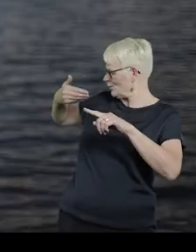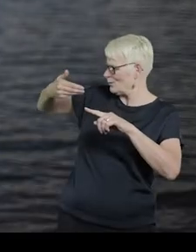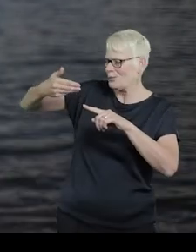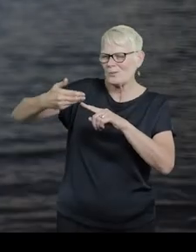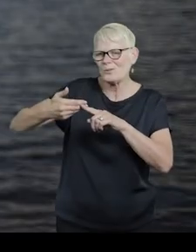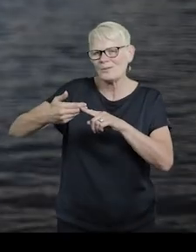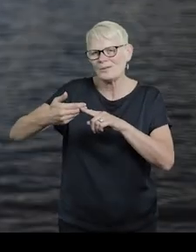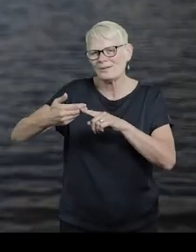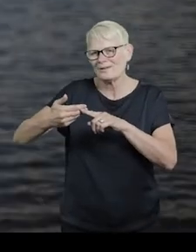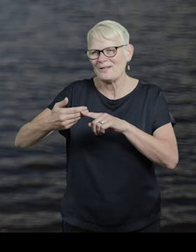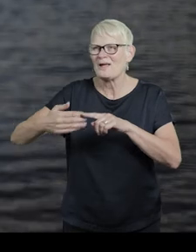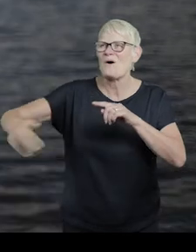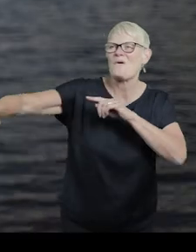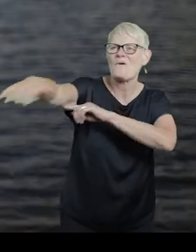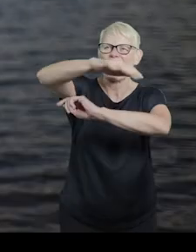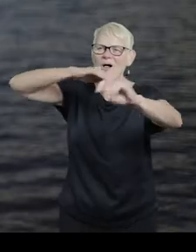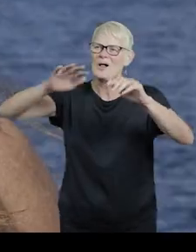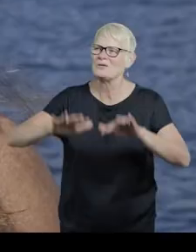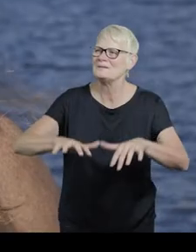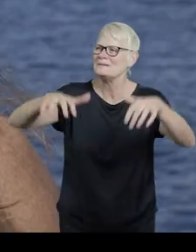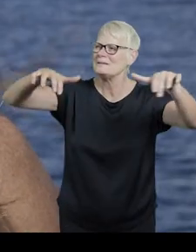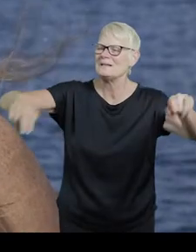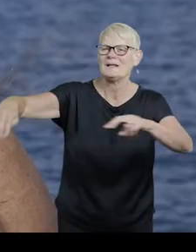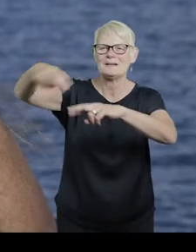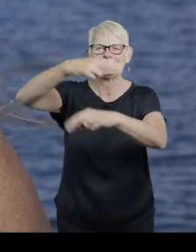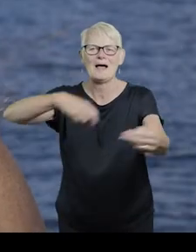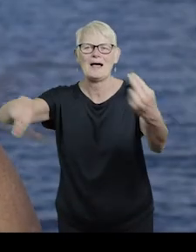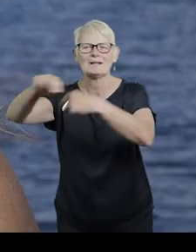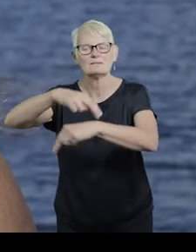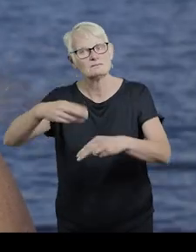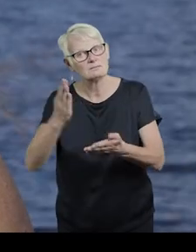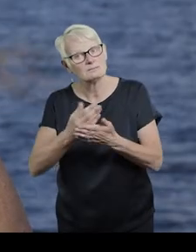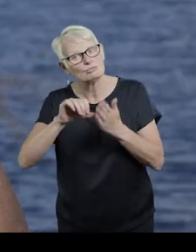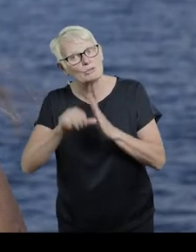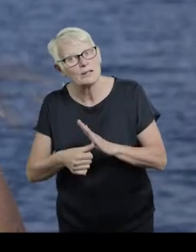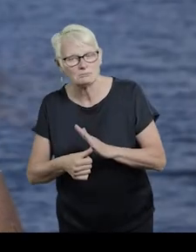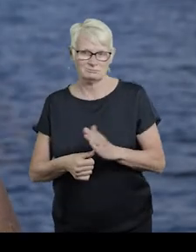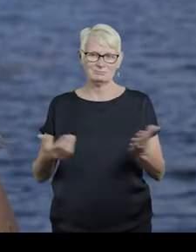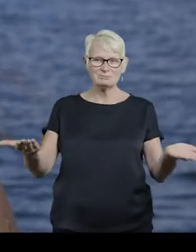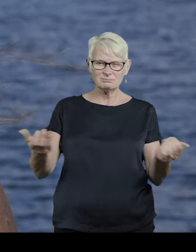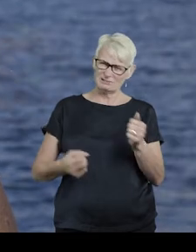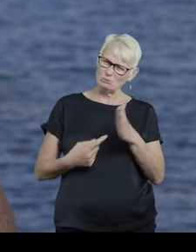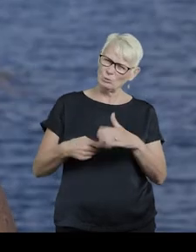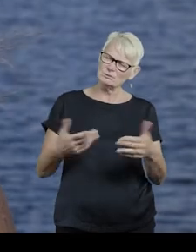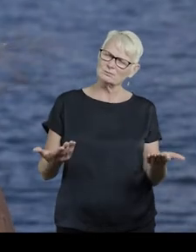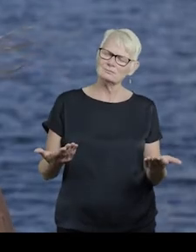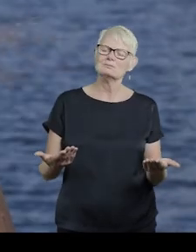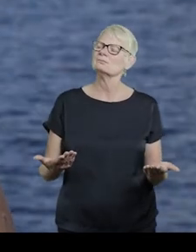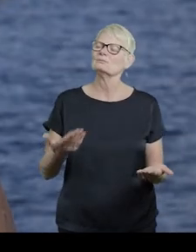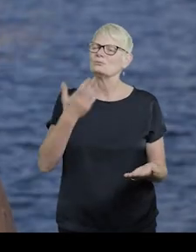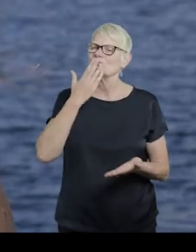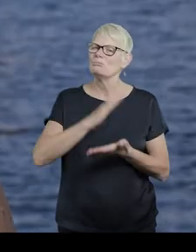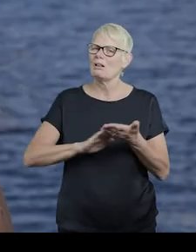to me. They are far from shore, dancing in the tides. Is any of this real? Does it matter?